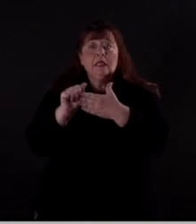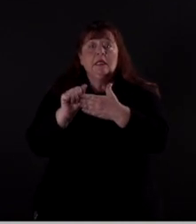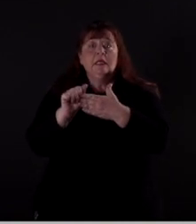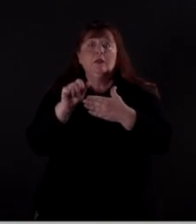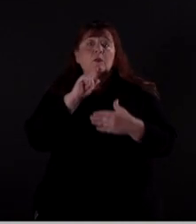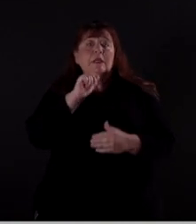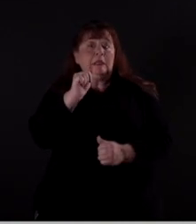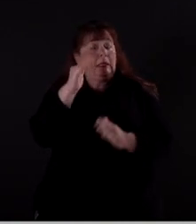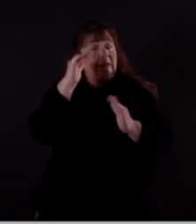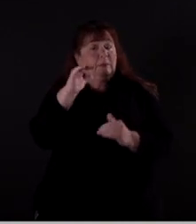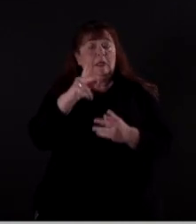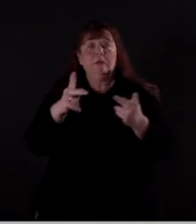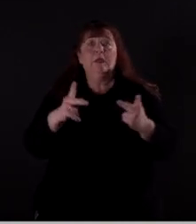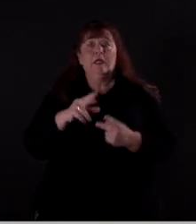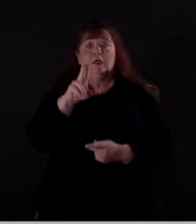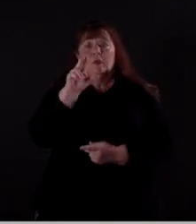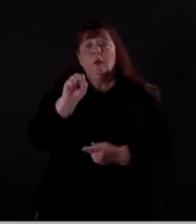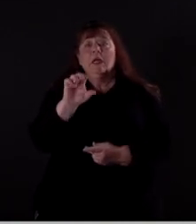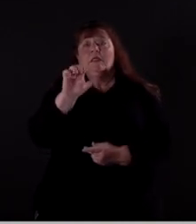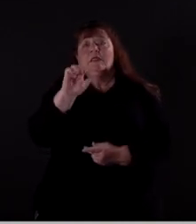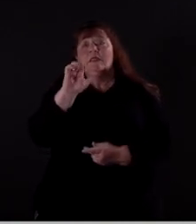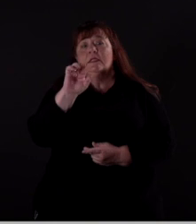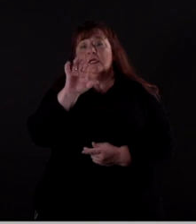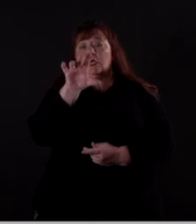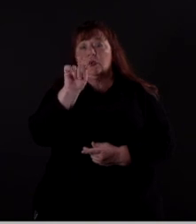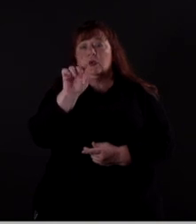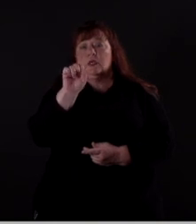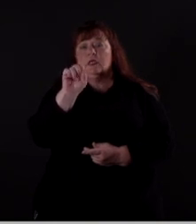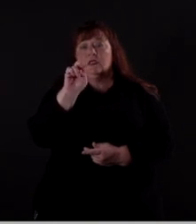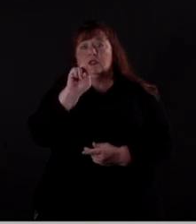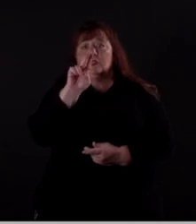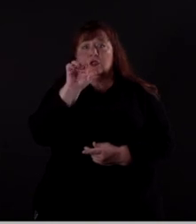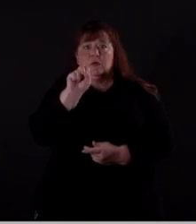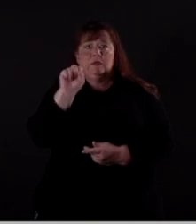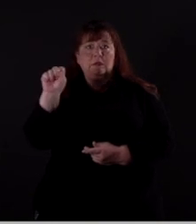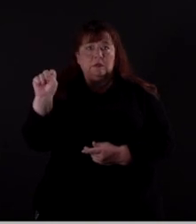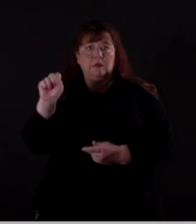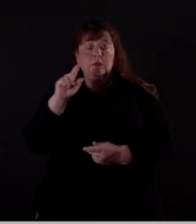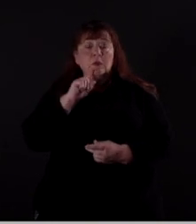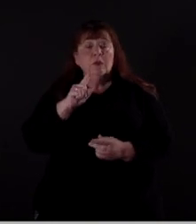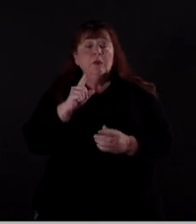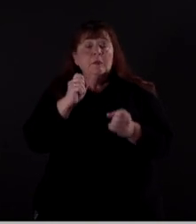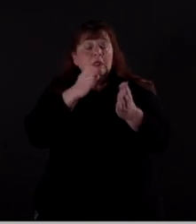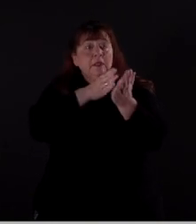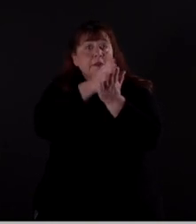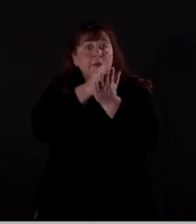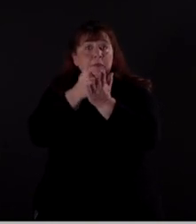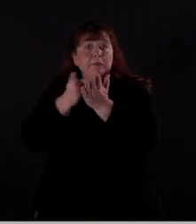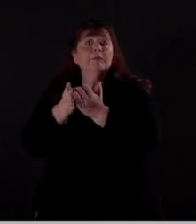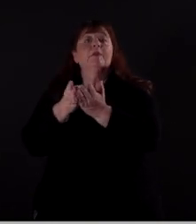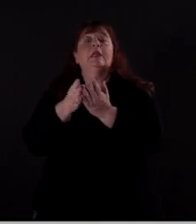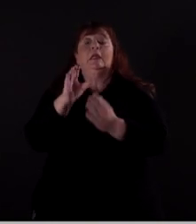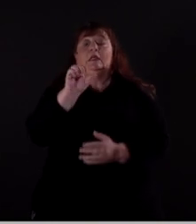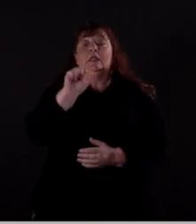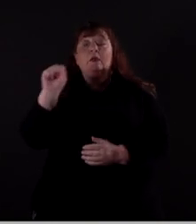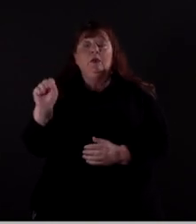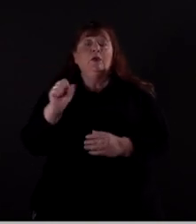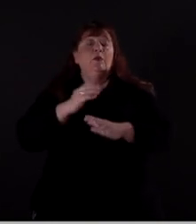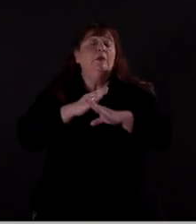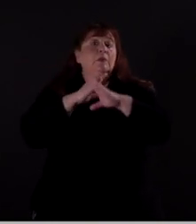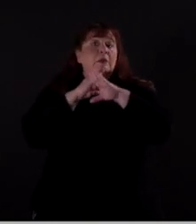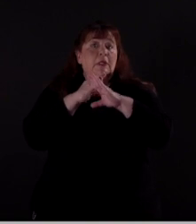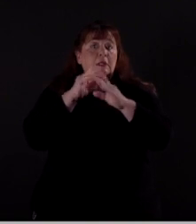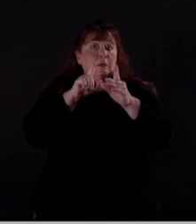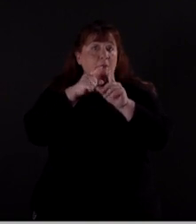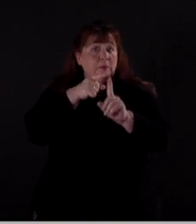unexpected place with the United States Secret Service. So there's many aspects to the Secret Service Protective Mission. Most of it is